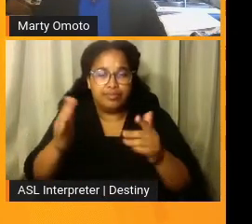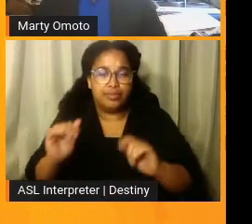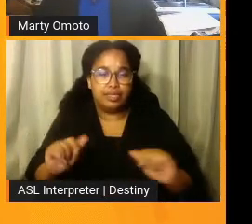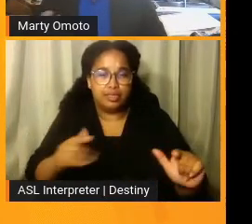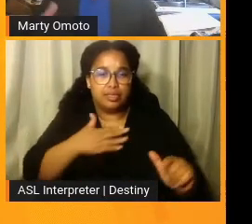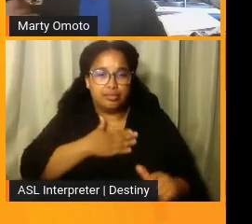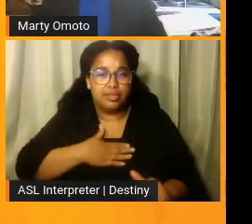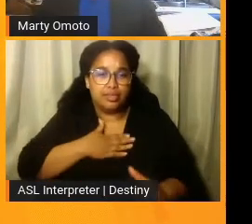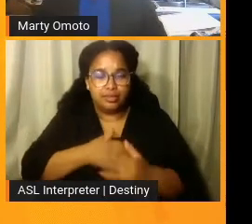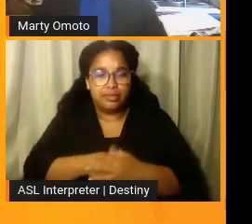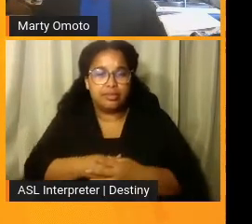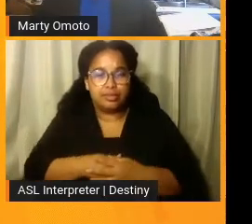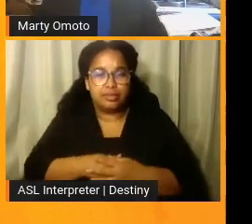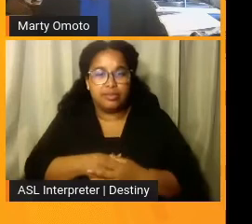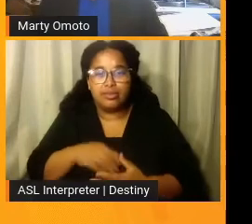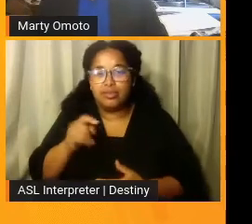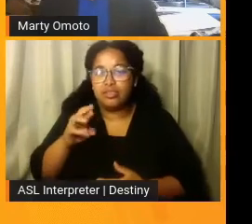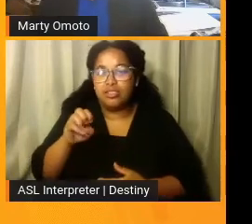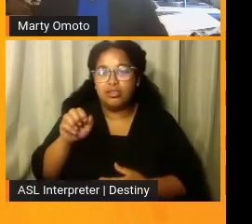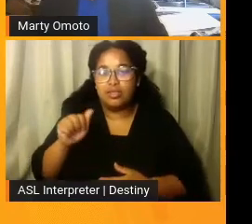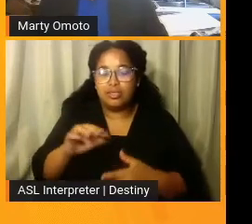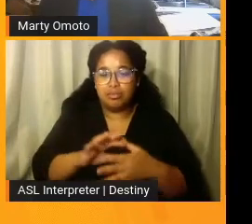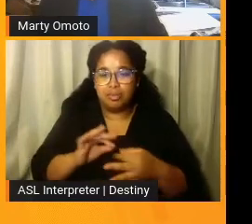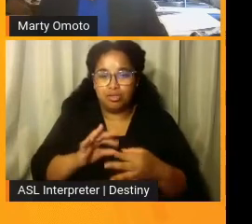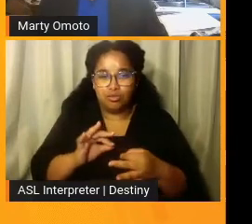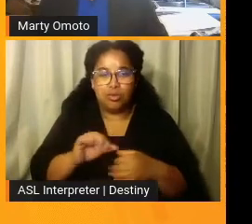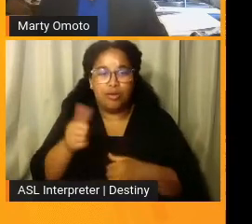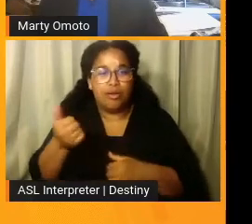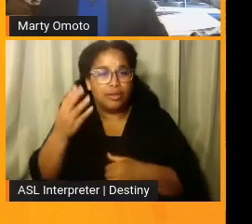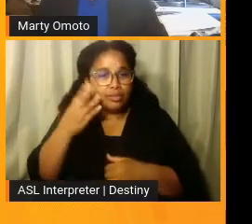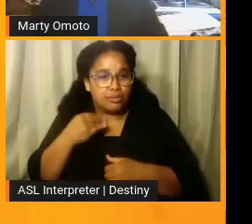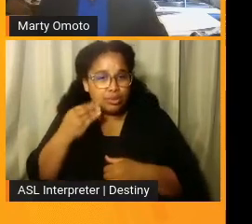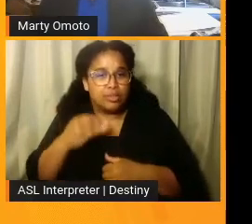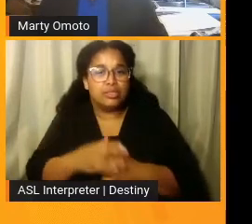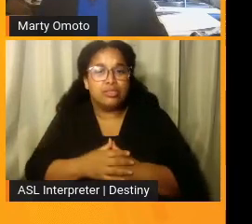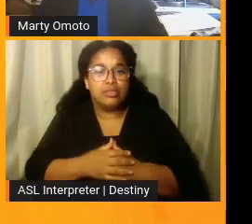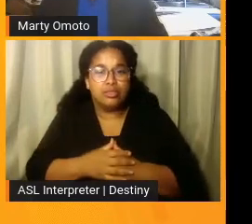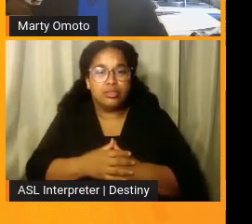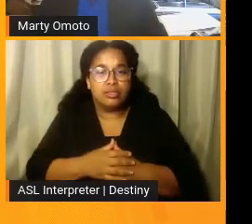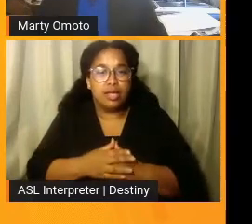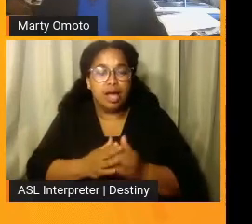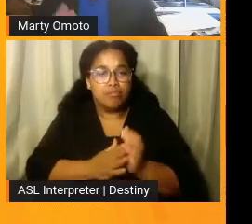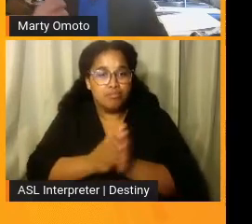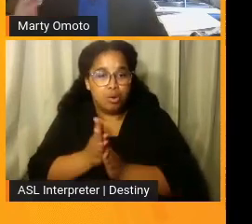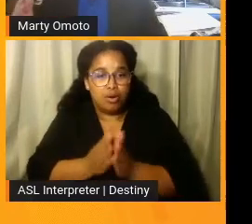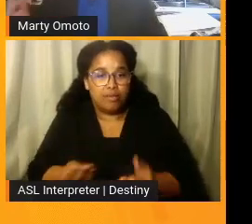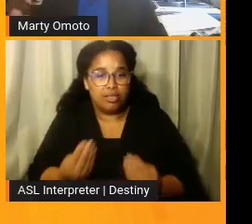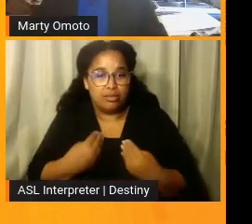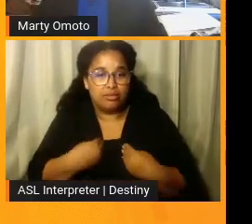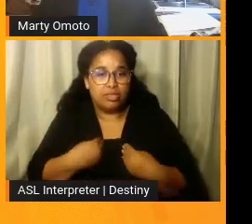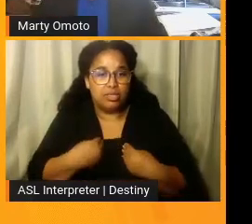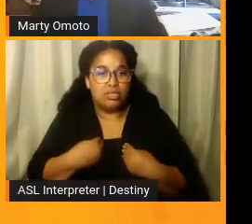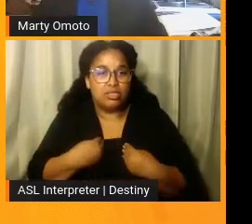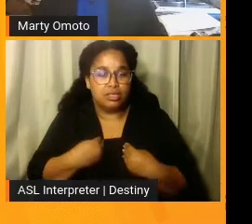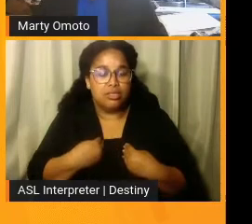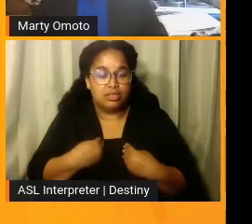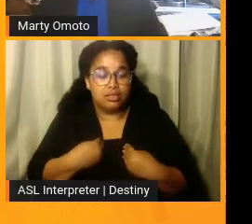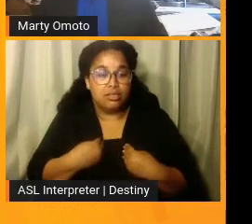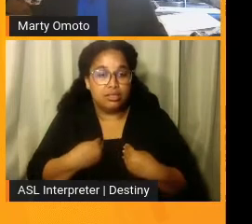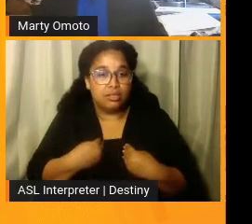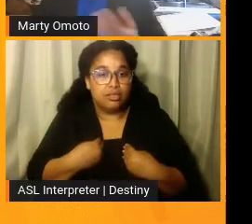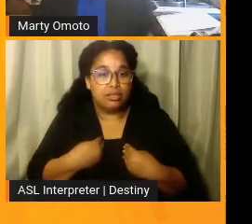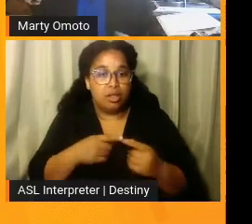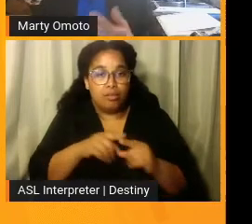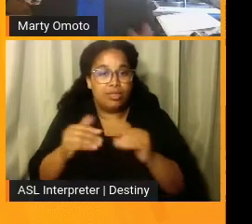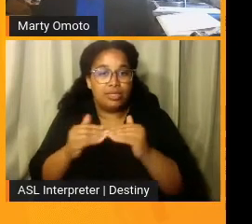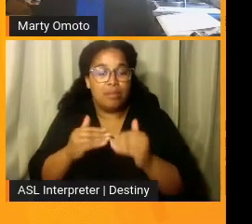And as Teresa mentioned, uh, the other experience that motivates me almost as much is the